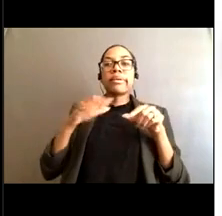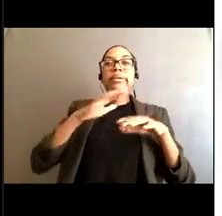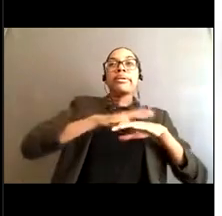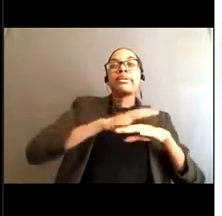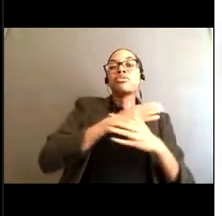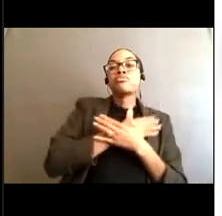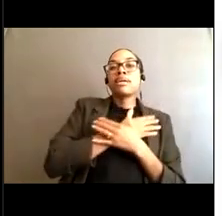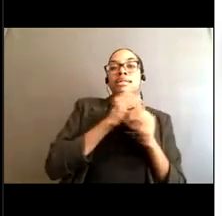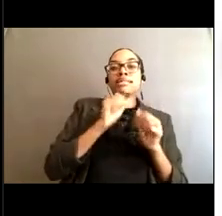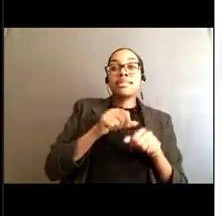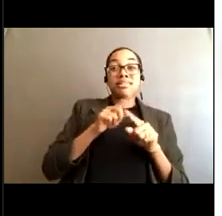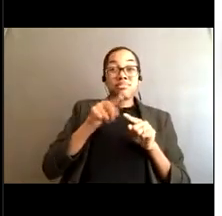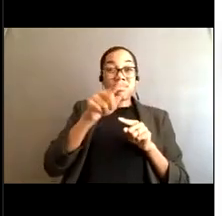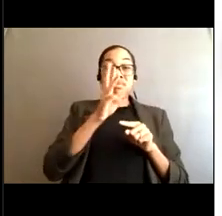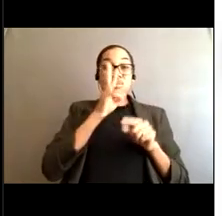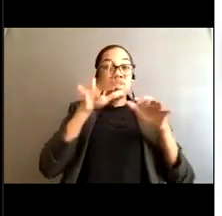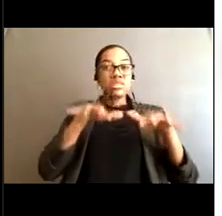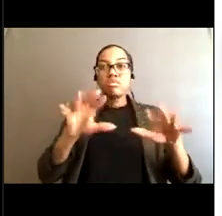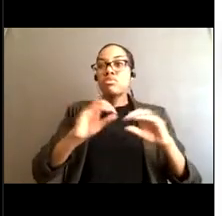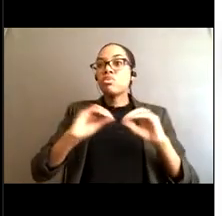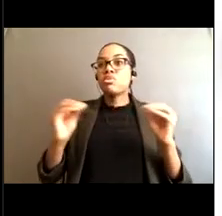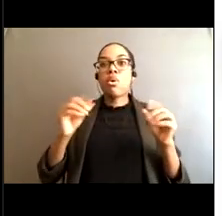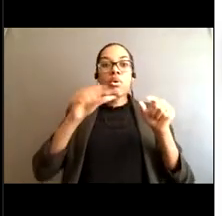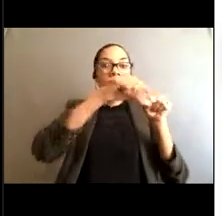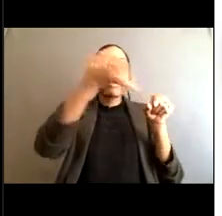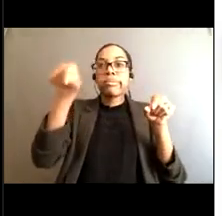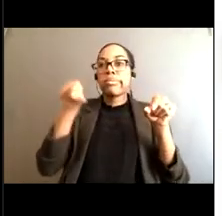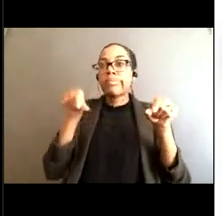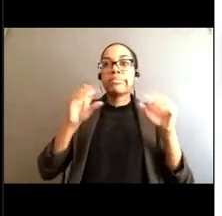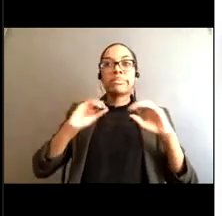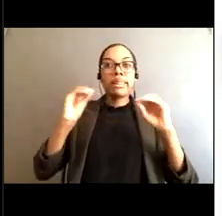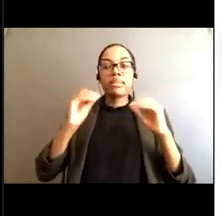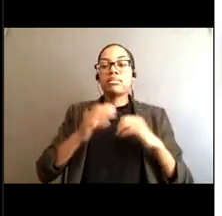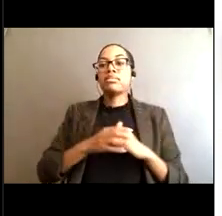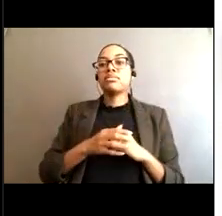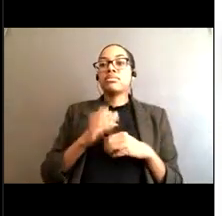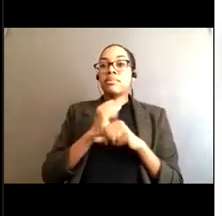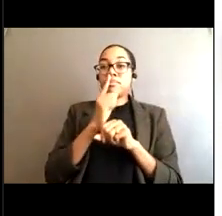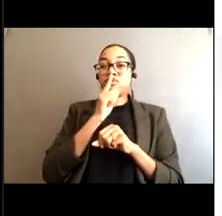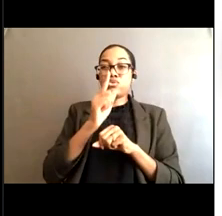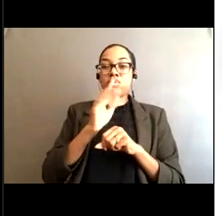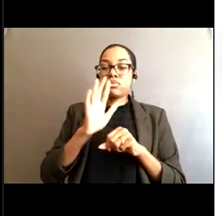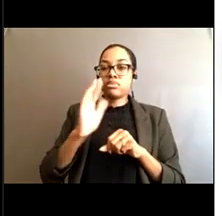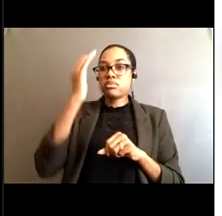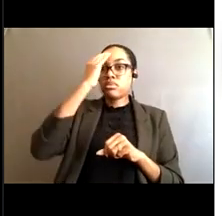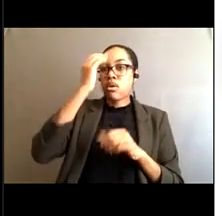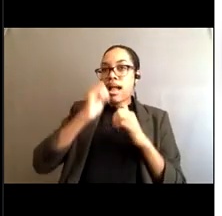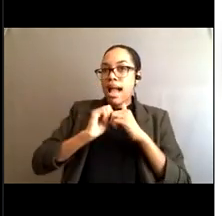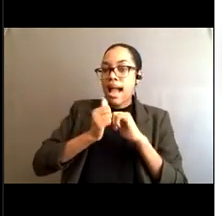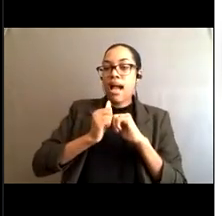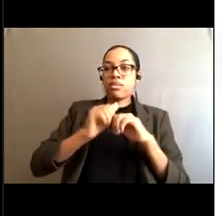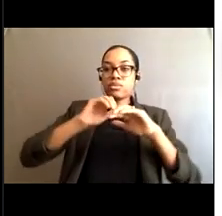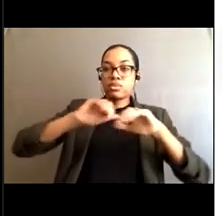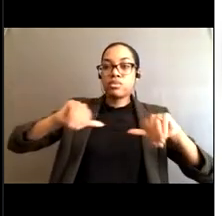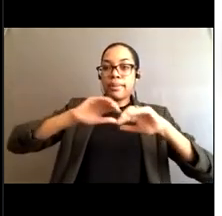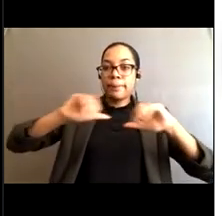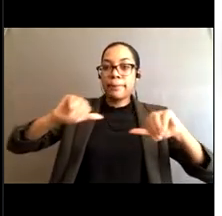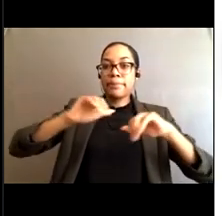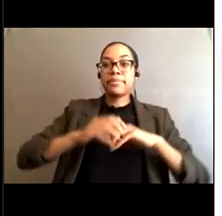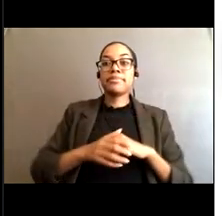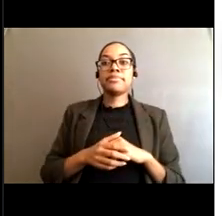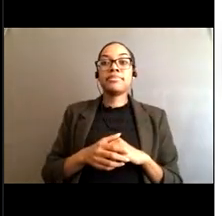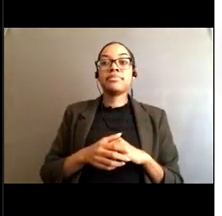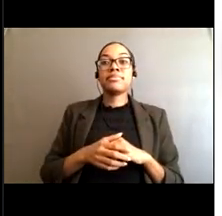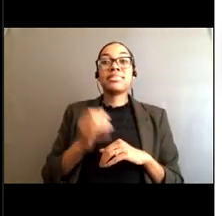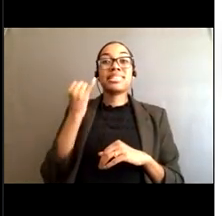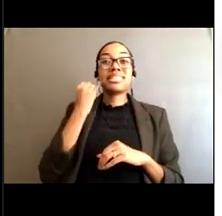and they always look bigger once you're in the water than they did on the beach. If you're unsure swim near